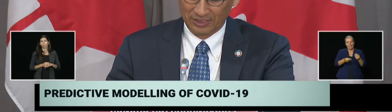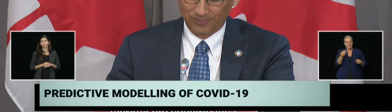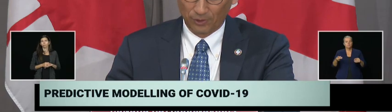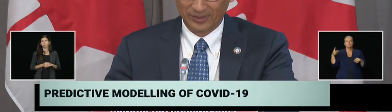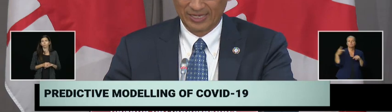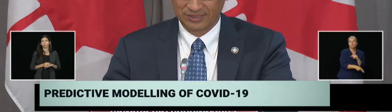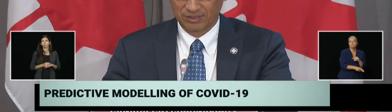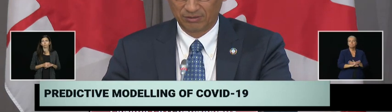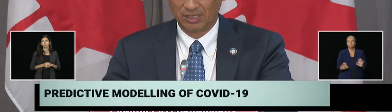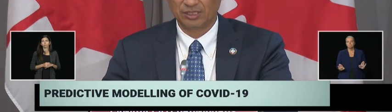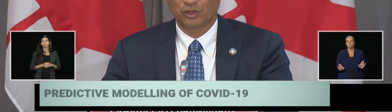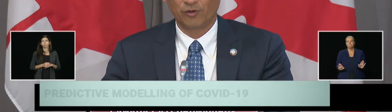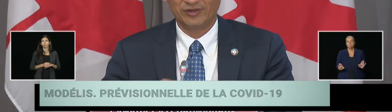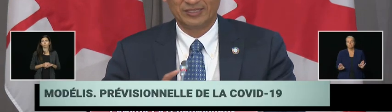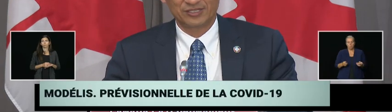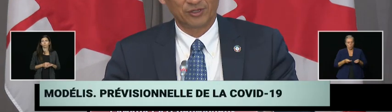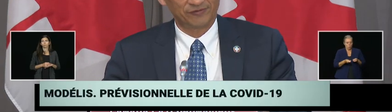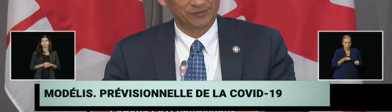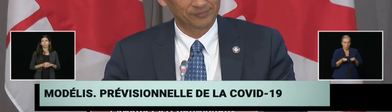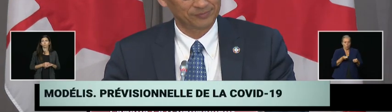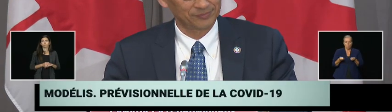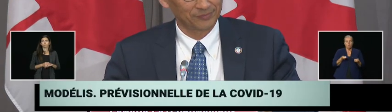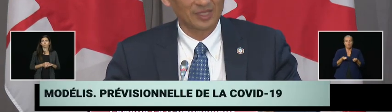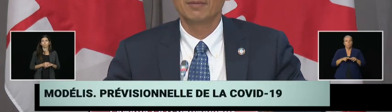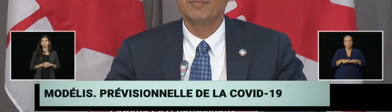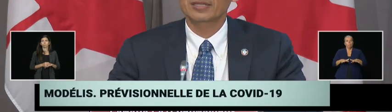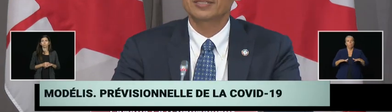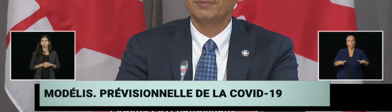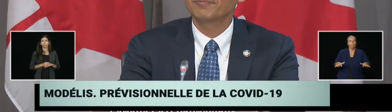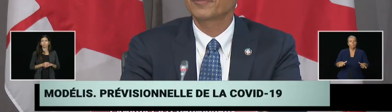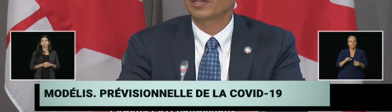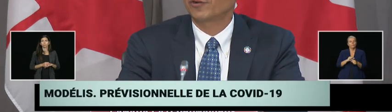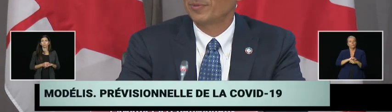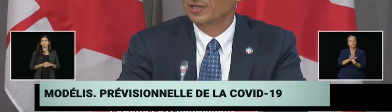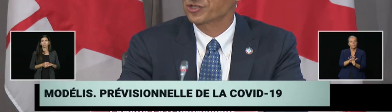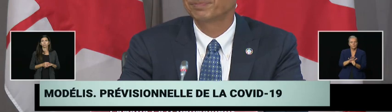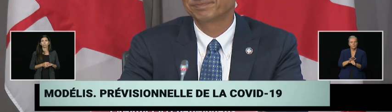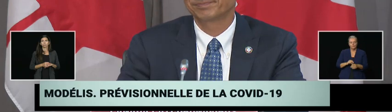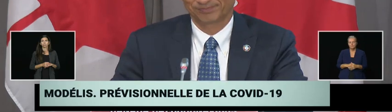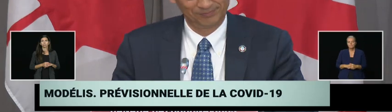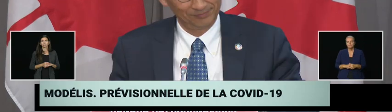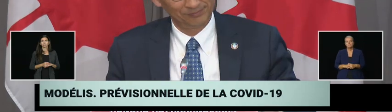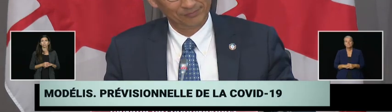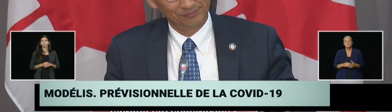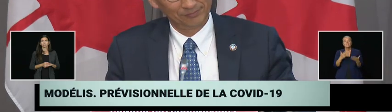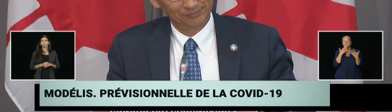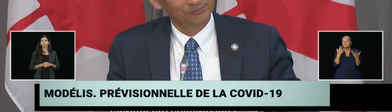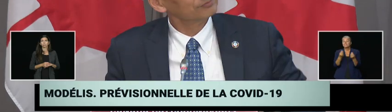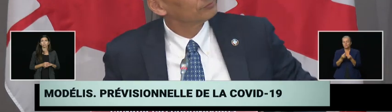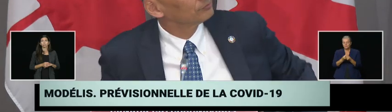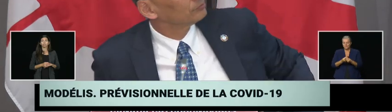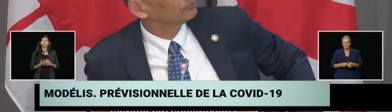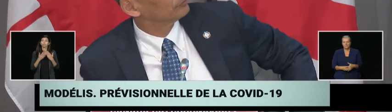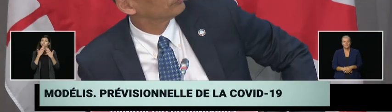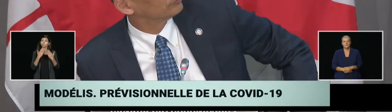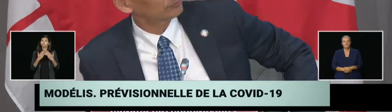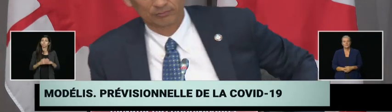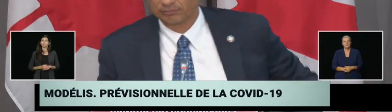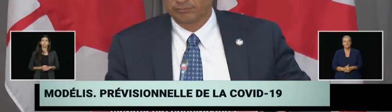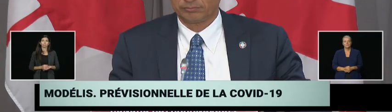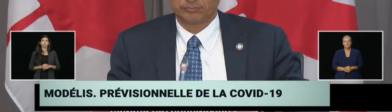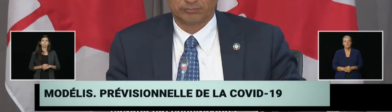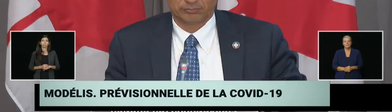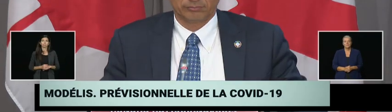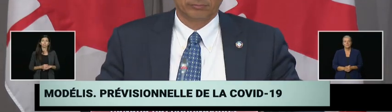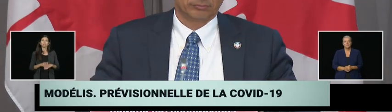maîtrise de la propagation de la-19. Merci. Thank you very much. Thank you, Dr. Neu. We will now open the